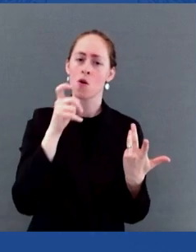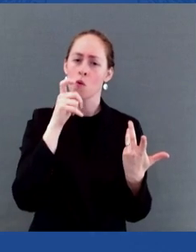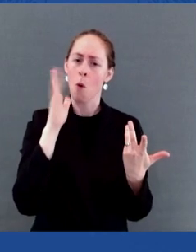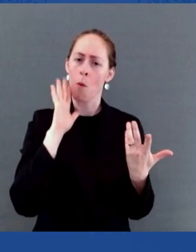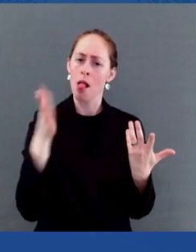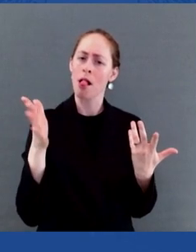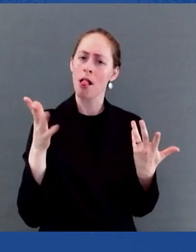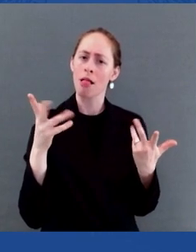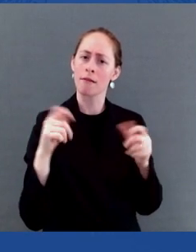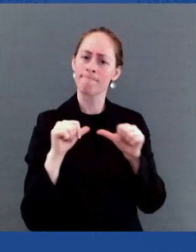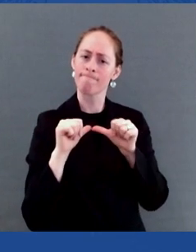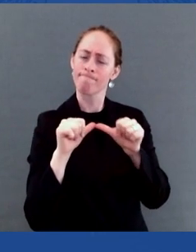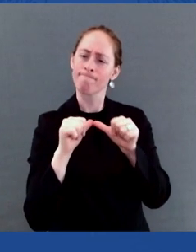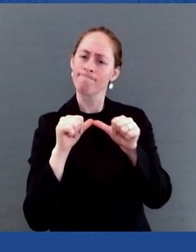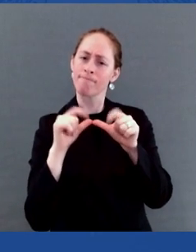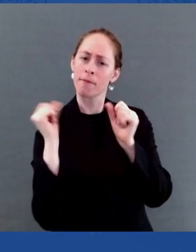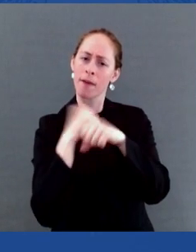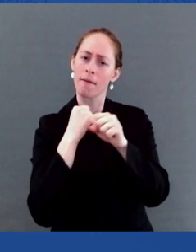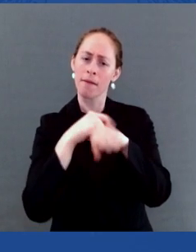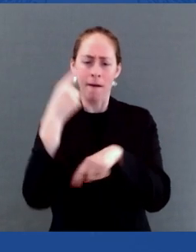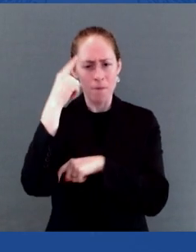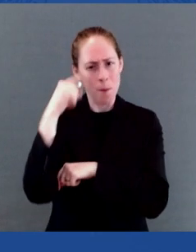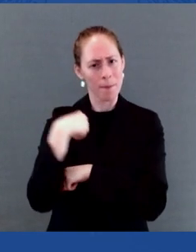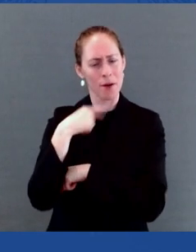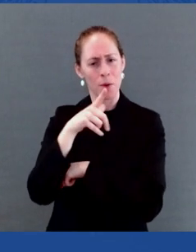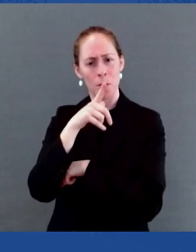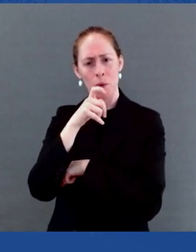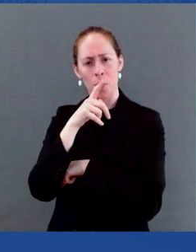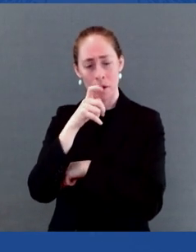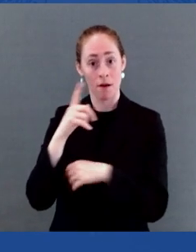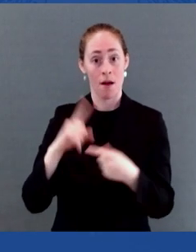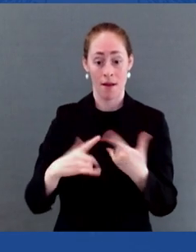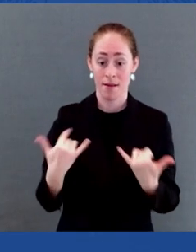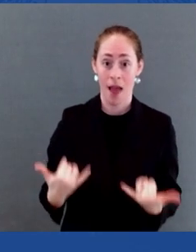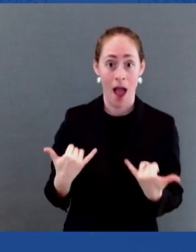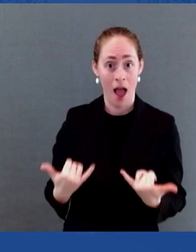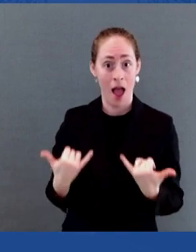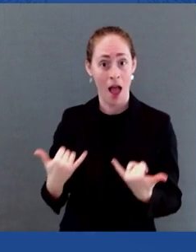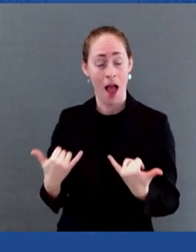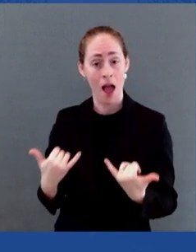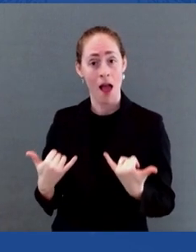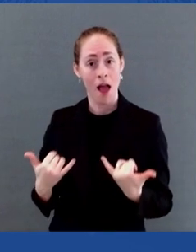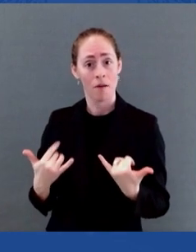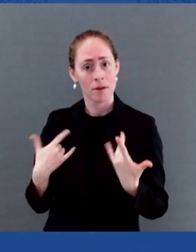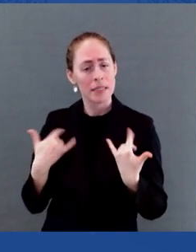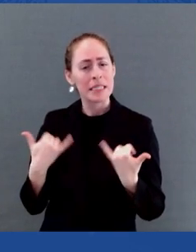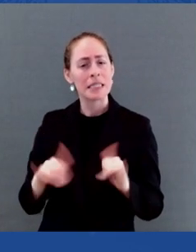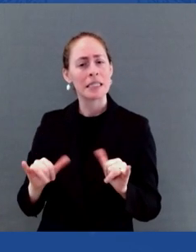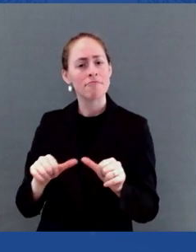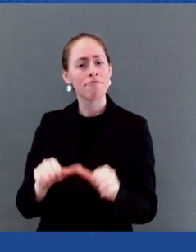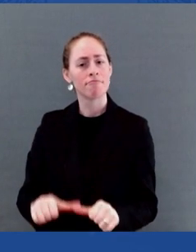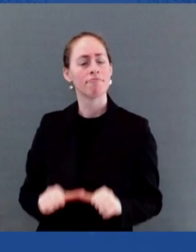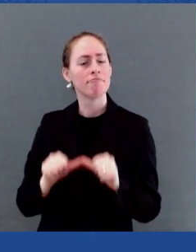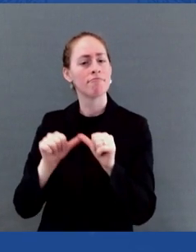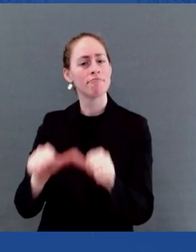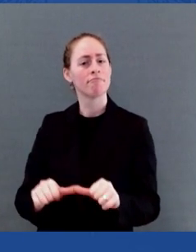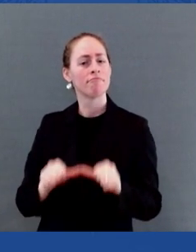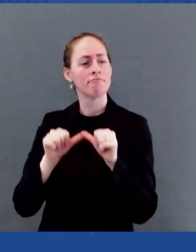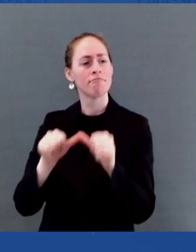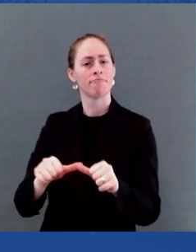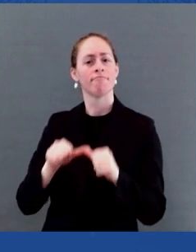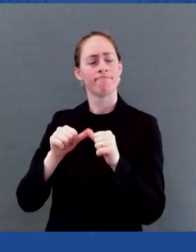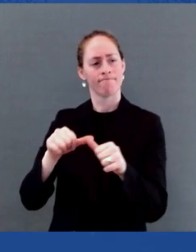but we have not let Pedro's torch extinguish. Nor have we forgotten the 36 million